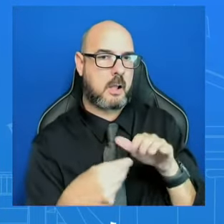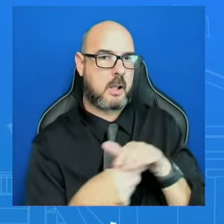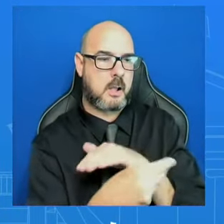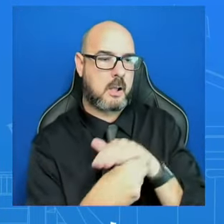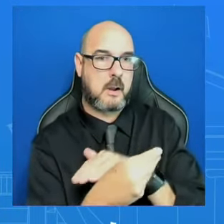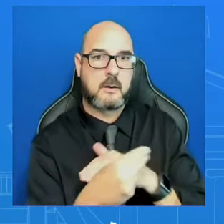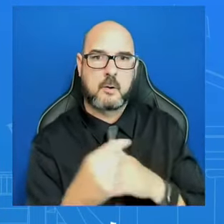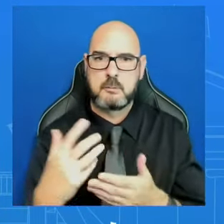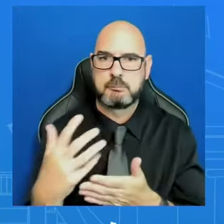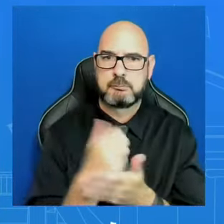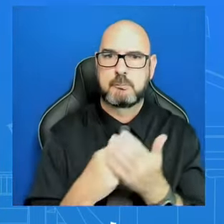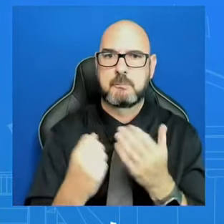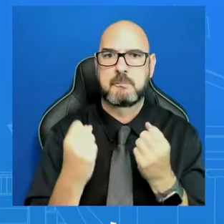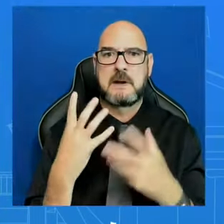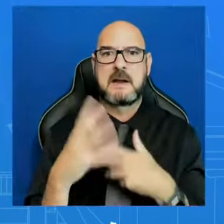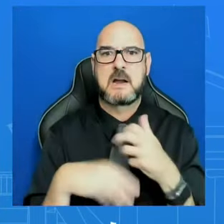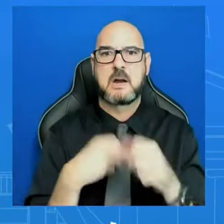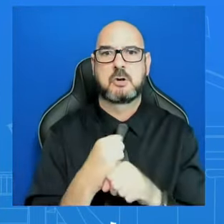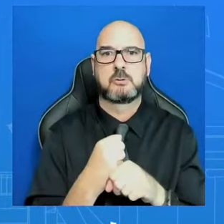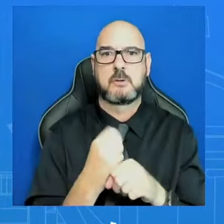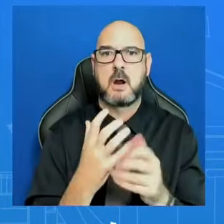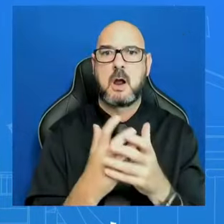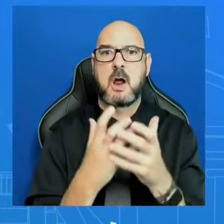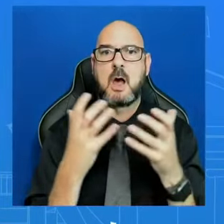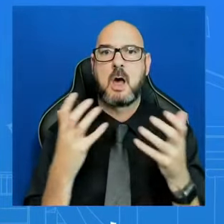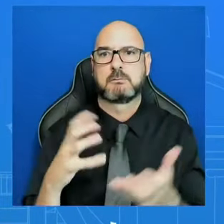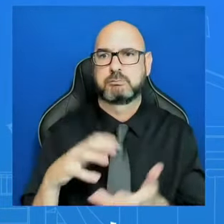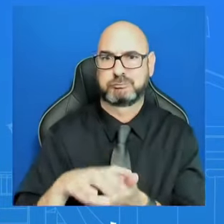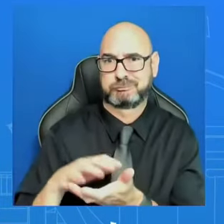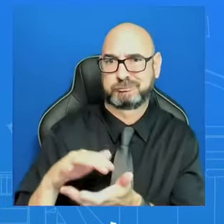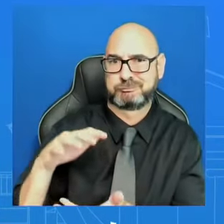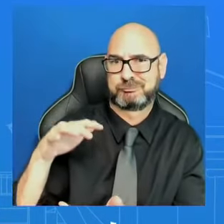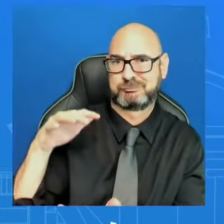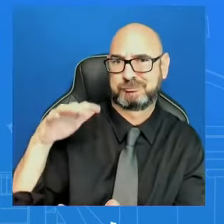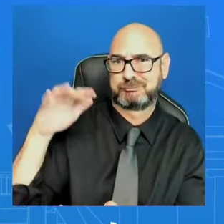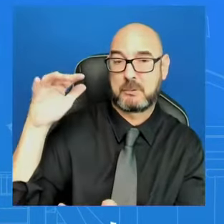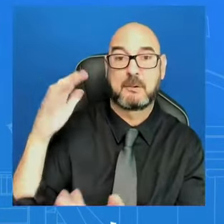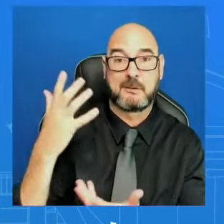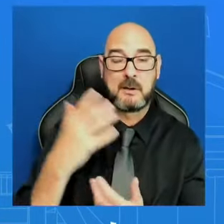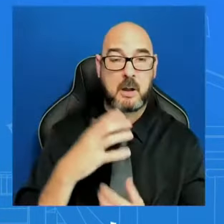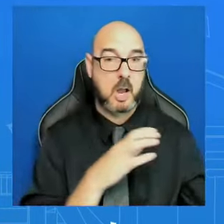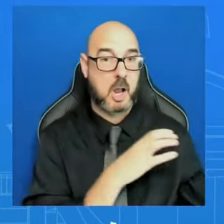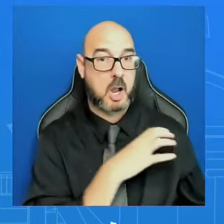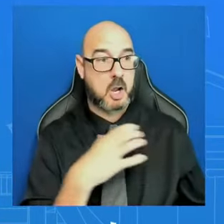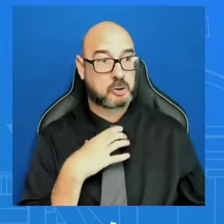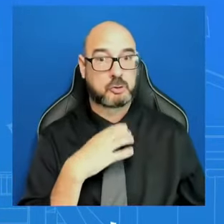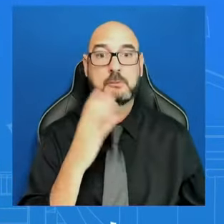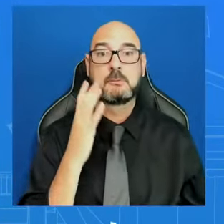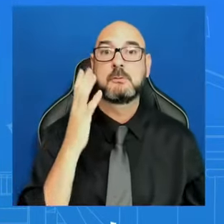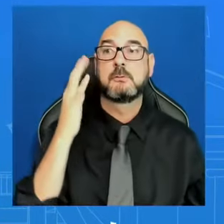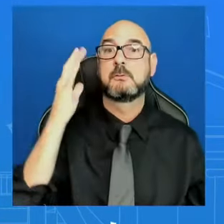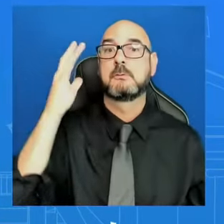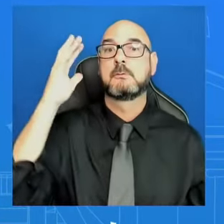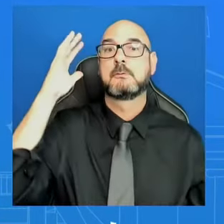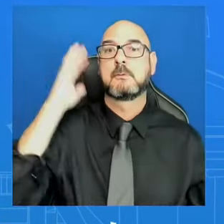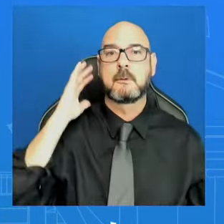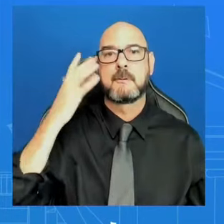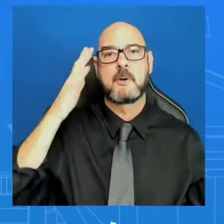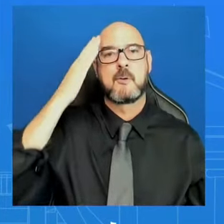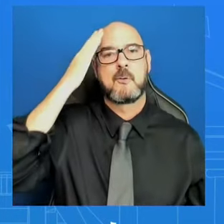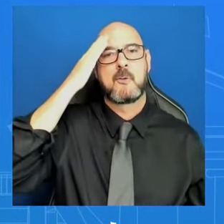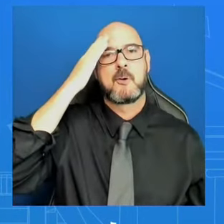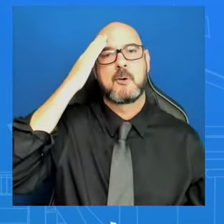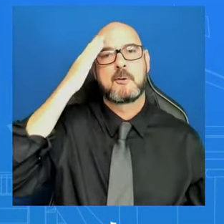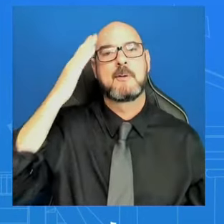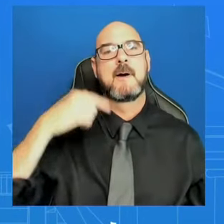was notified to Congress many, many months, if not years ago, and are in the train to get to Israel. I think it's important to remember, as I